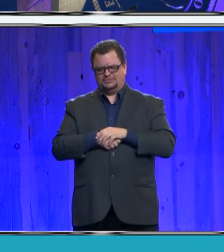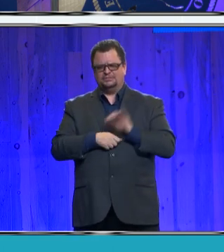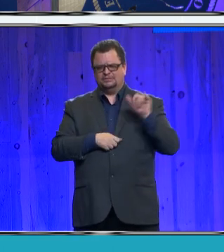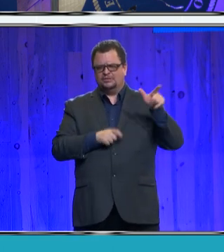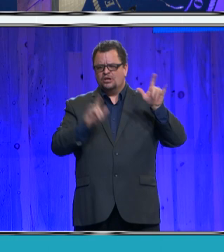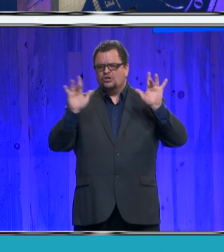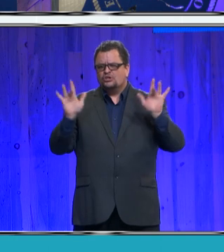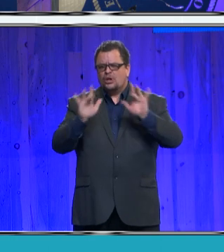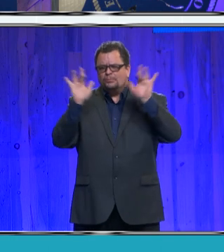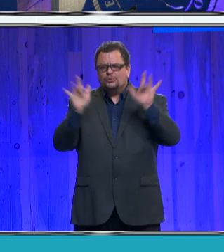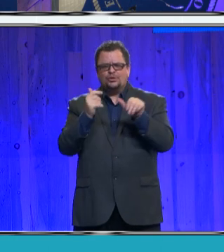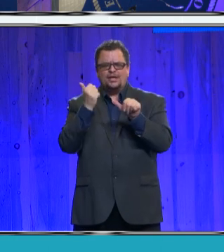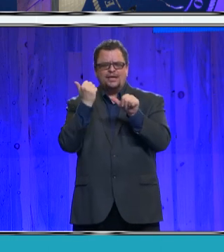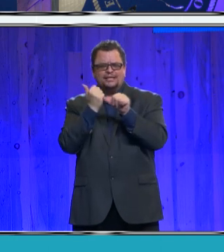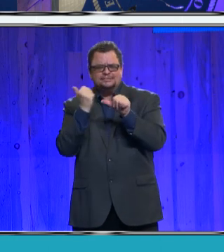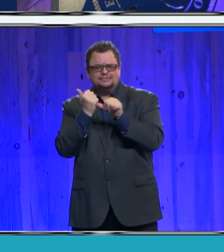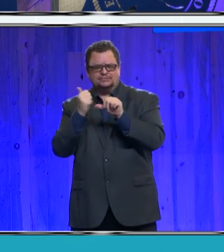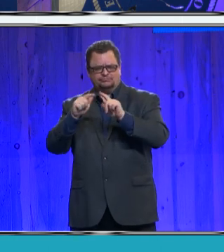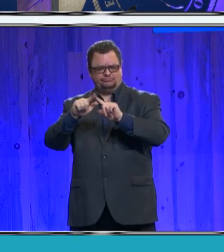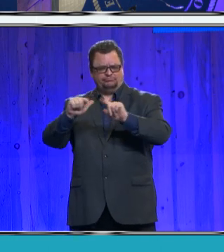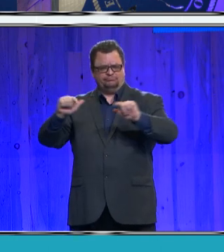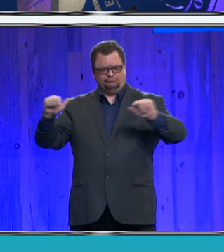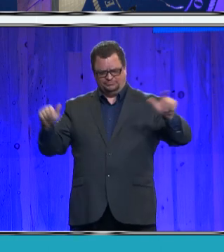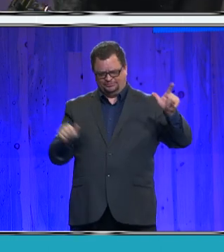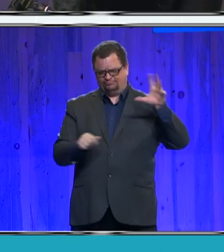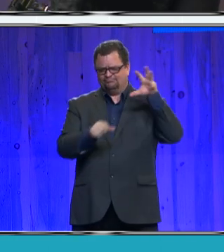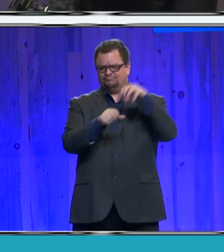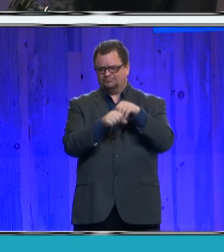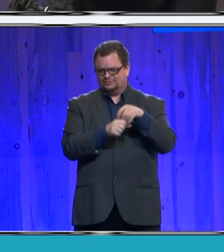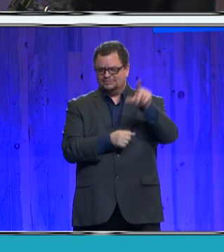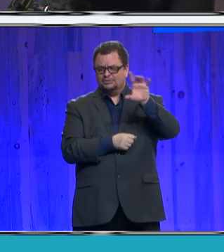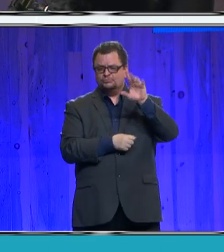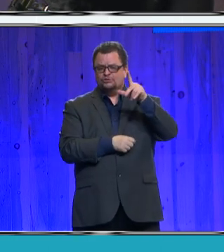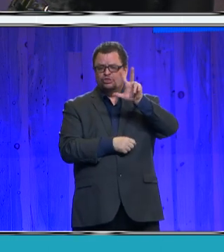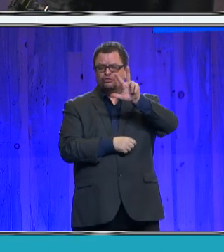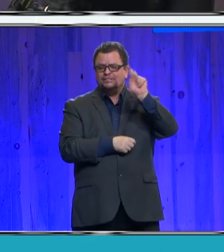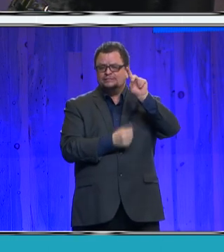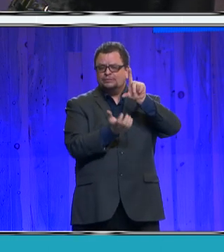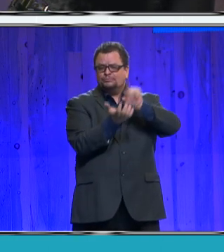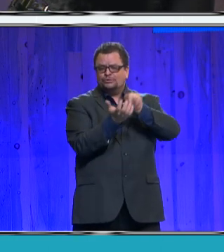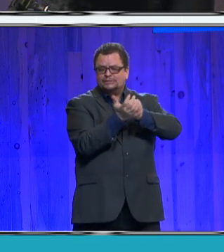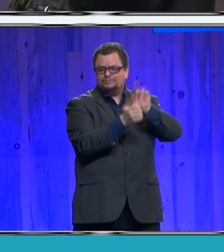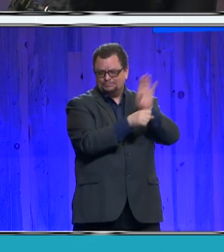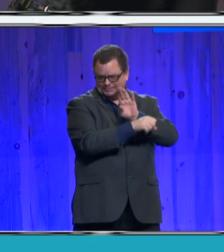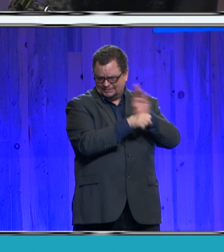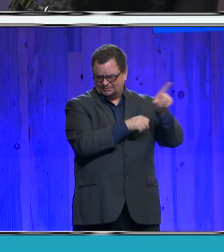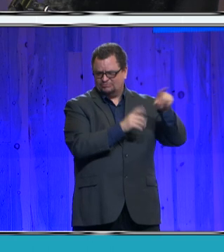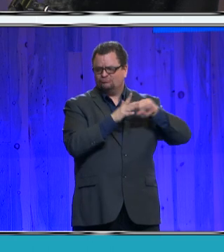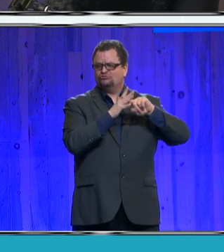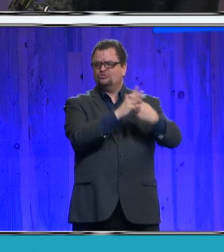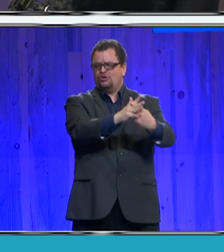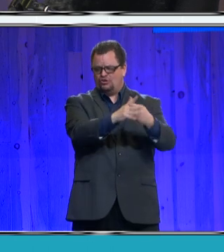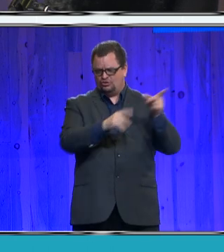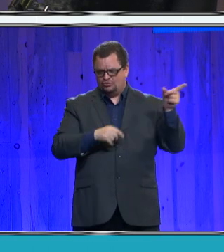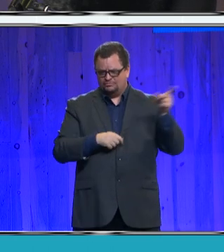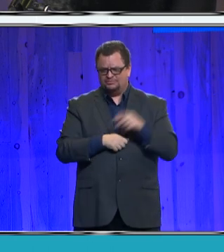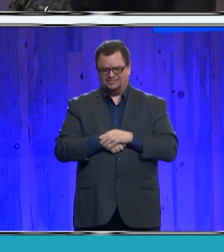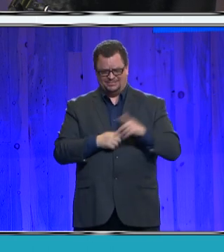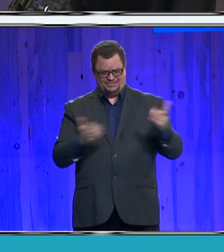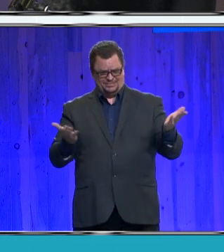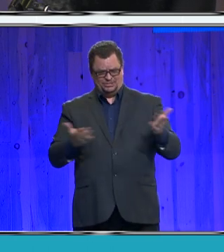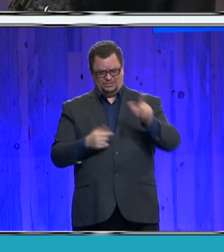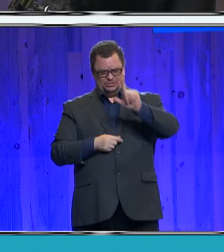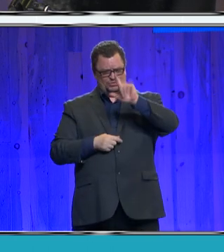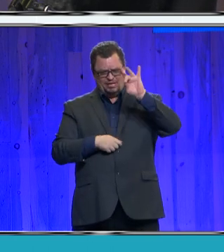firm and 3D printing business. He previously served 28 years in the U.S. Air Force, including